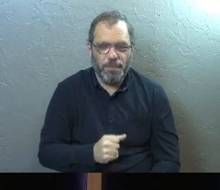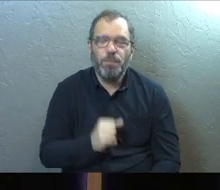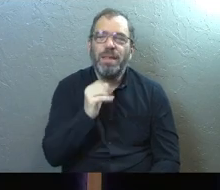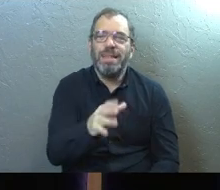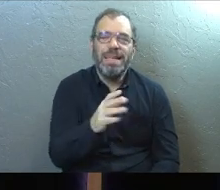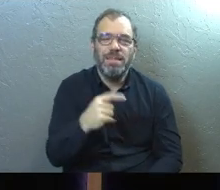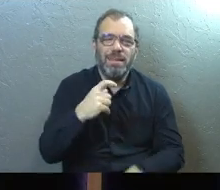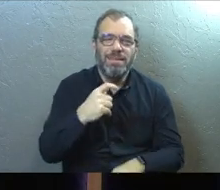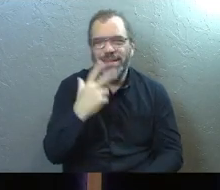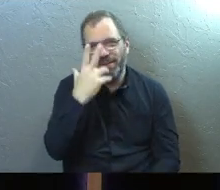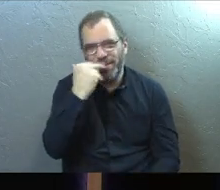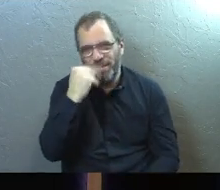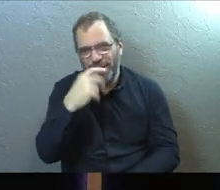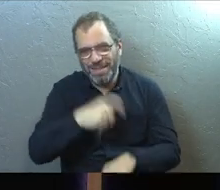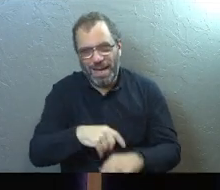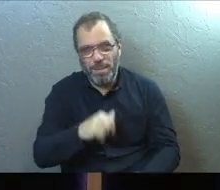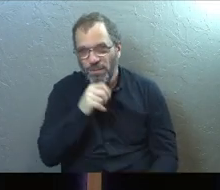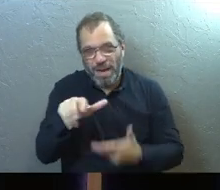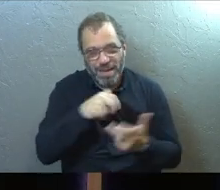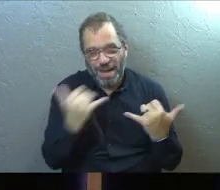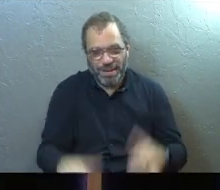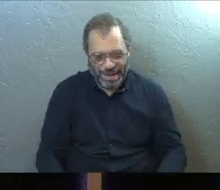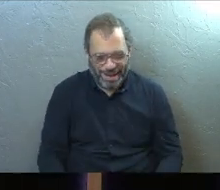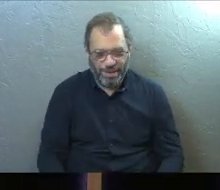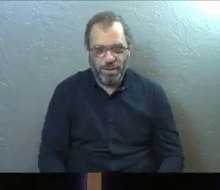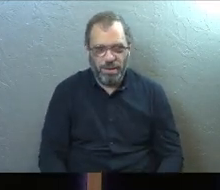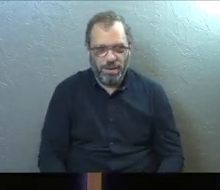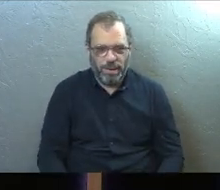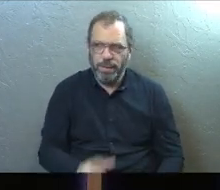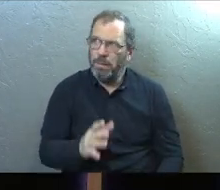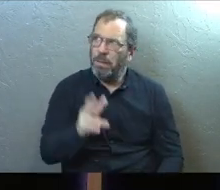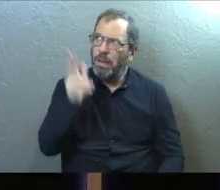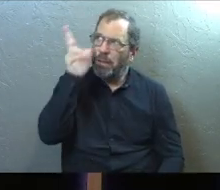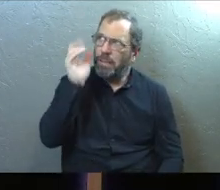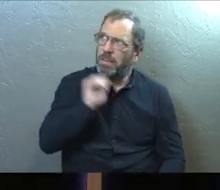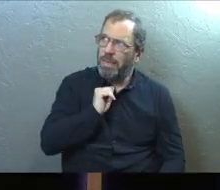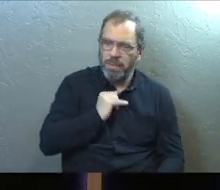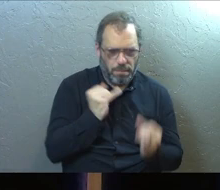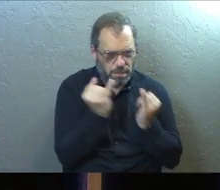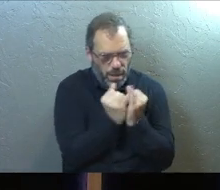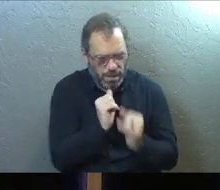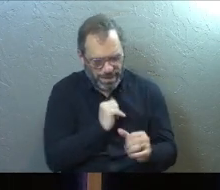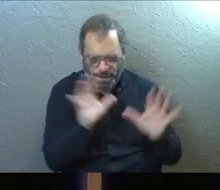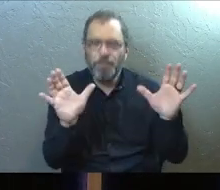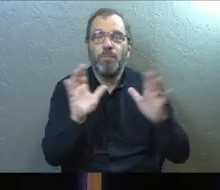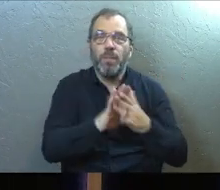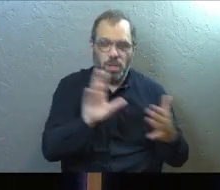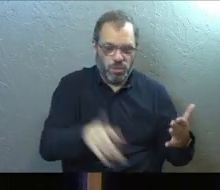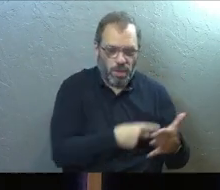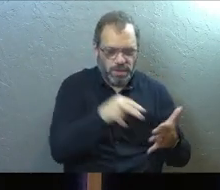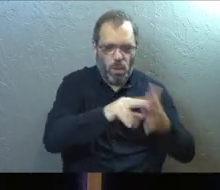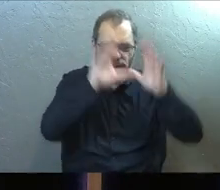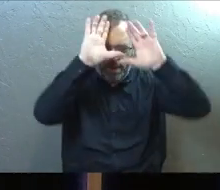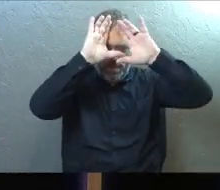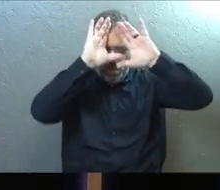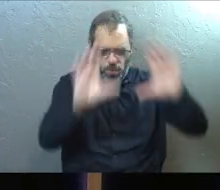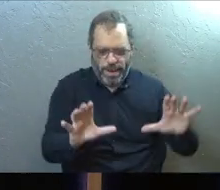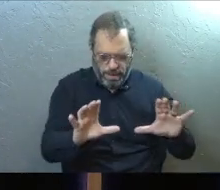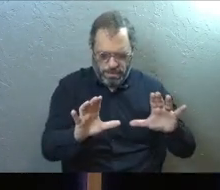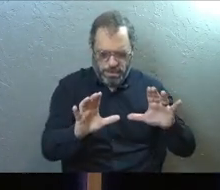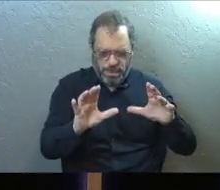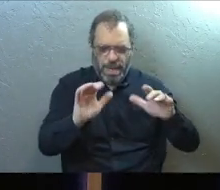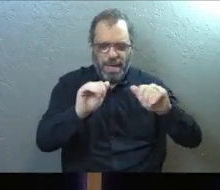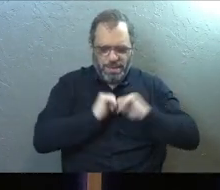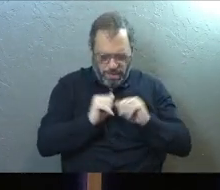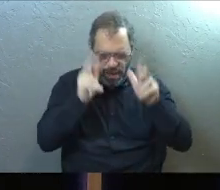one humorous moment of the whole message. If you're not laughing now, you're not going to the whole rest of the morning. So the psalmist stands up and says, self, listen